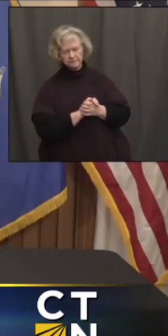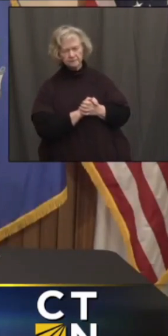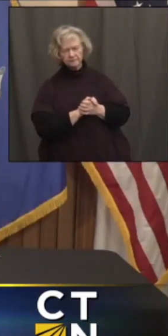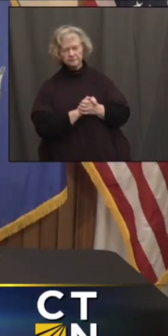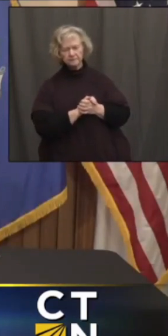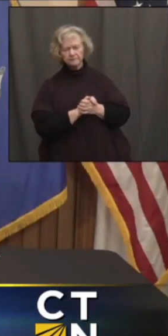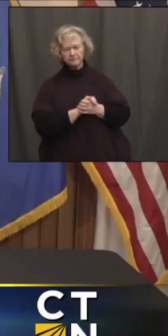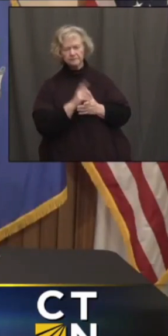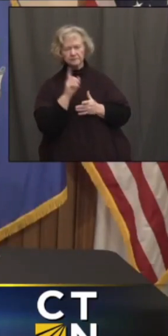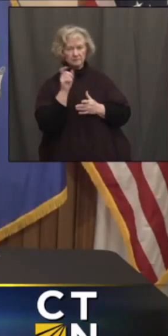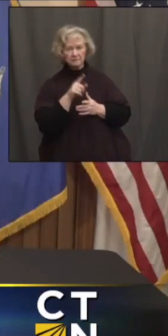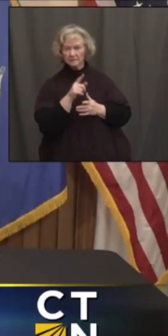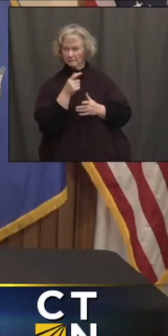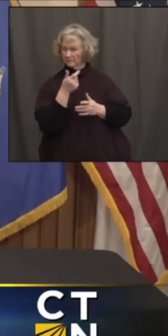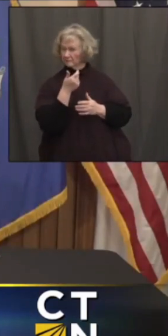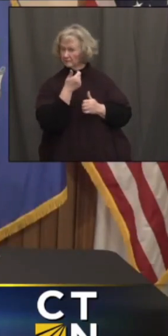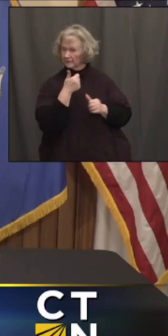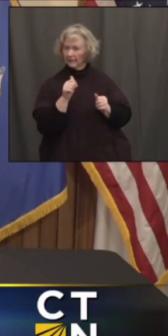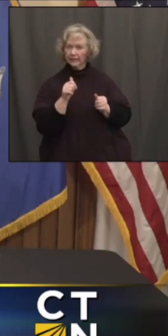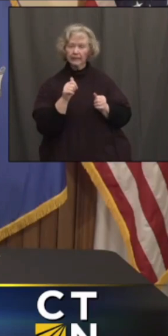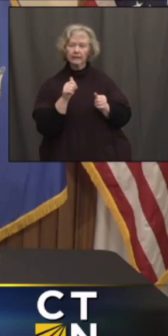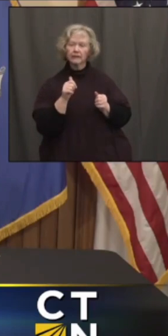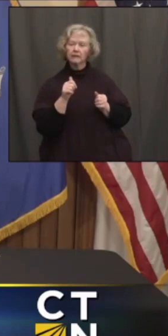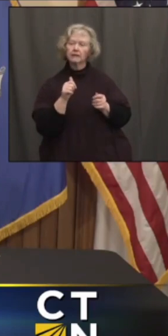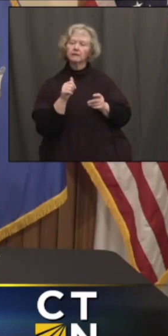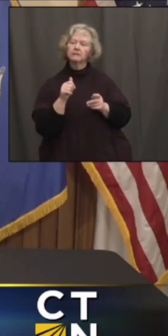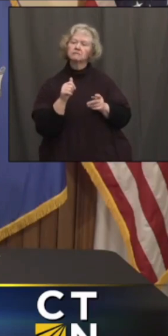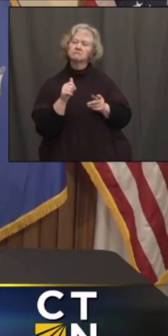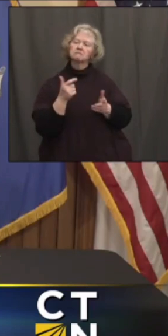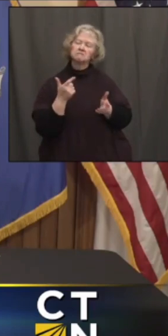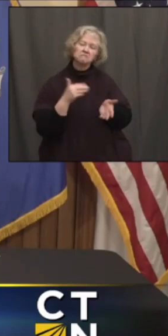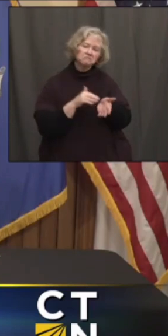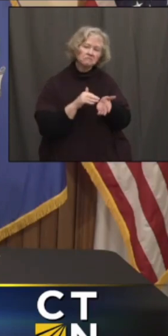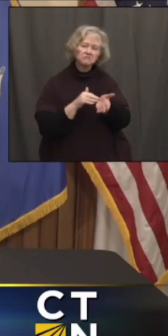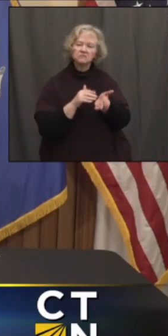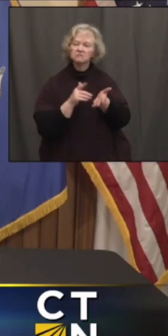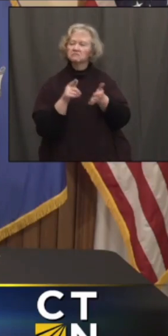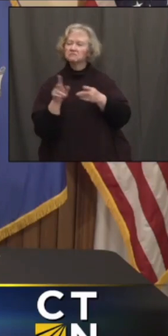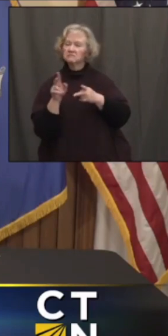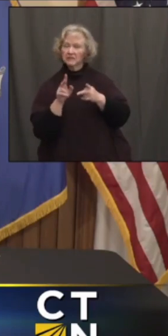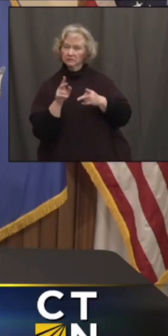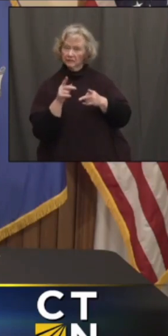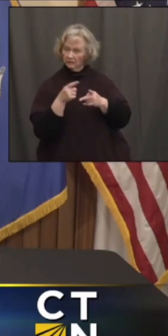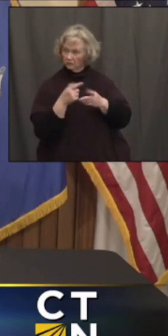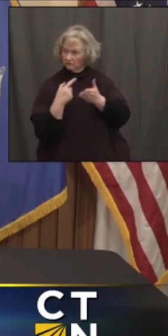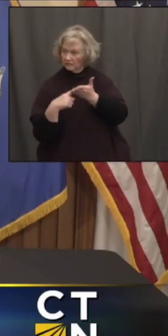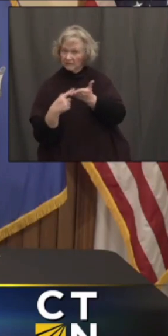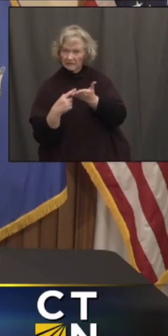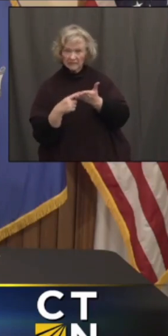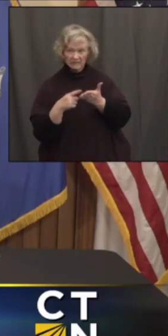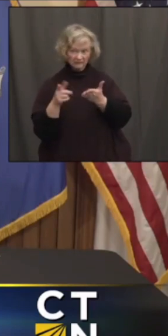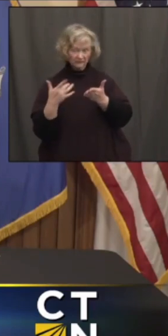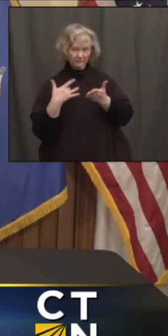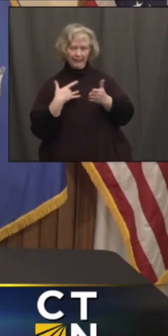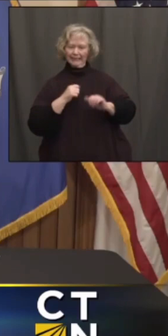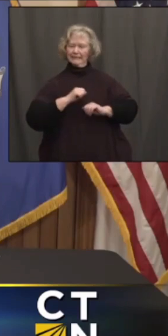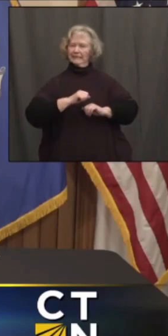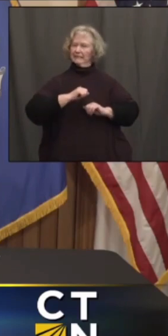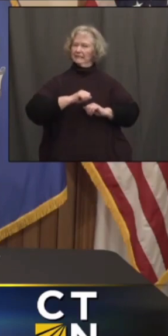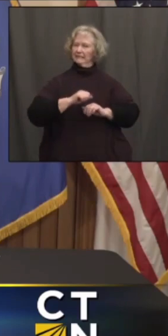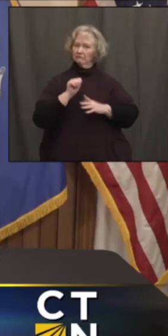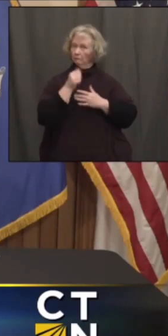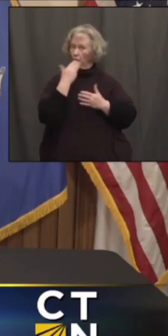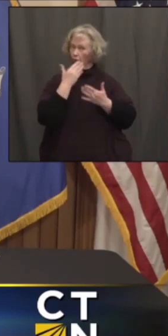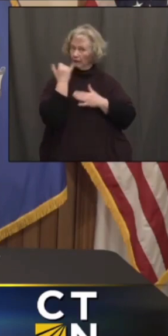And did any medical people you talk to about doing this express any reservations about it?